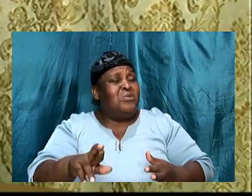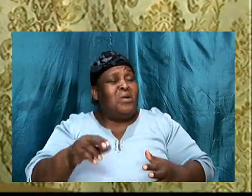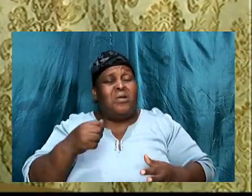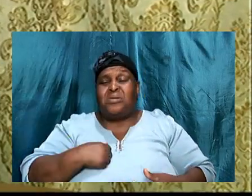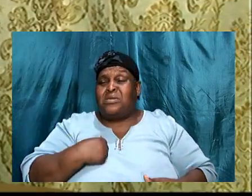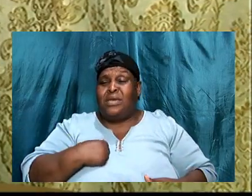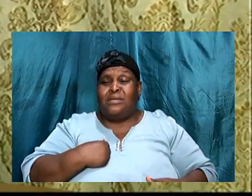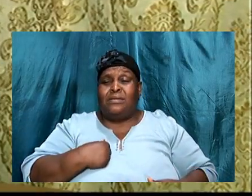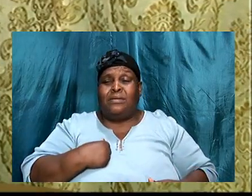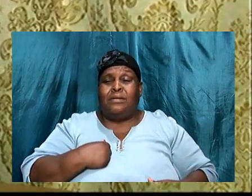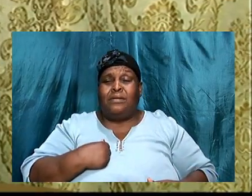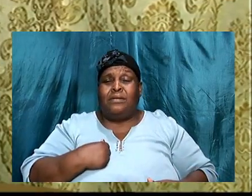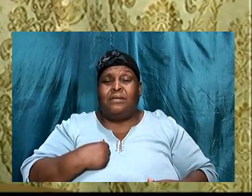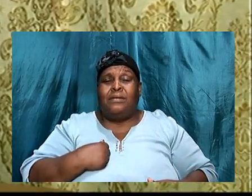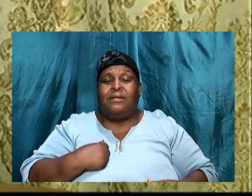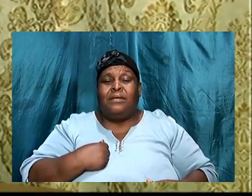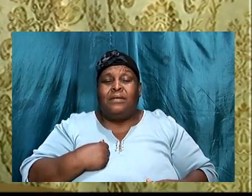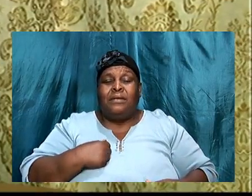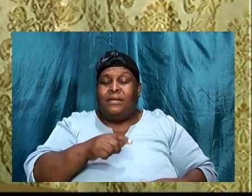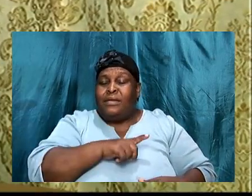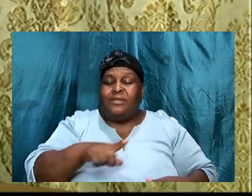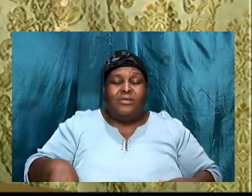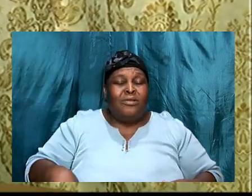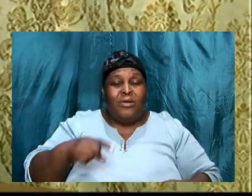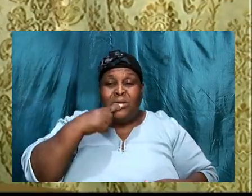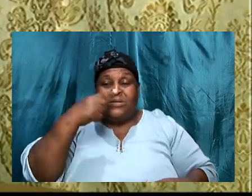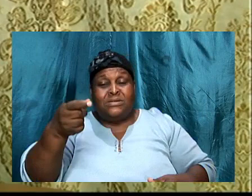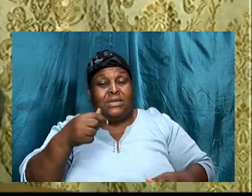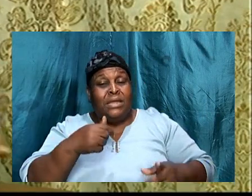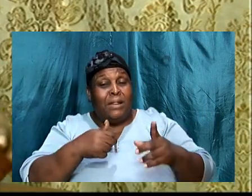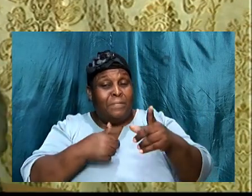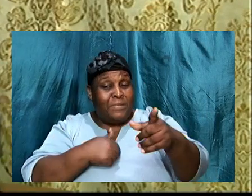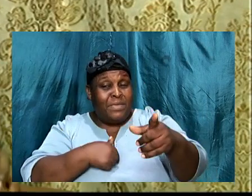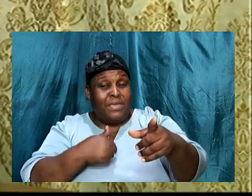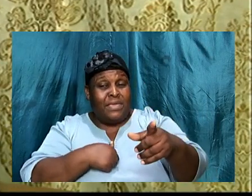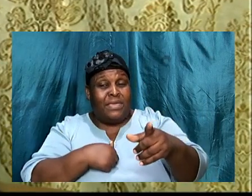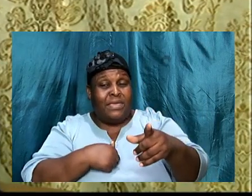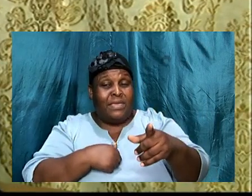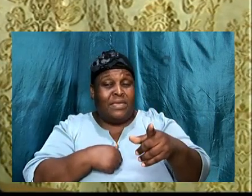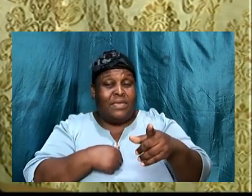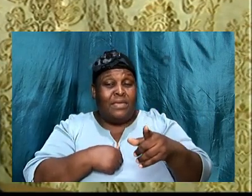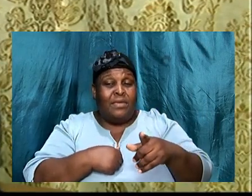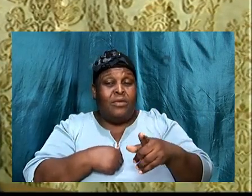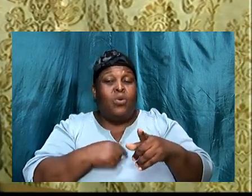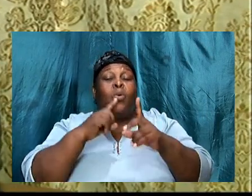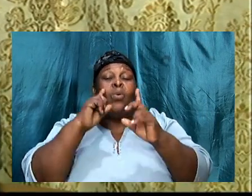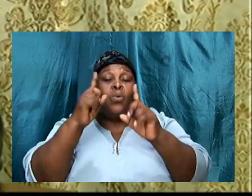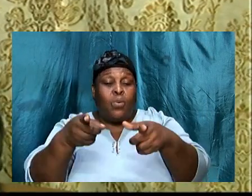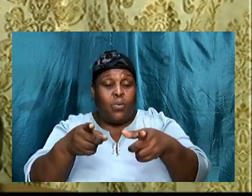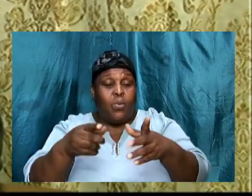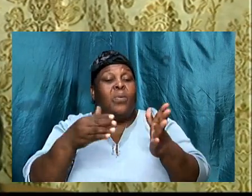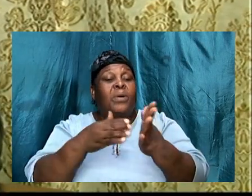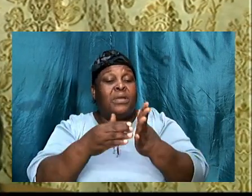and the Lord, told me, in no uncertain terms, go back to school,